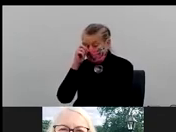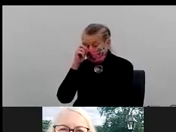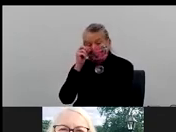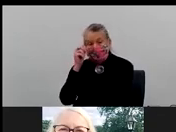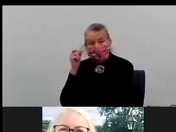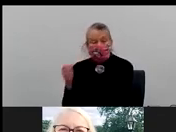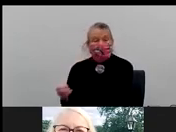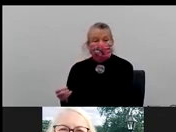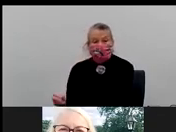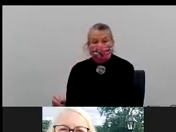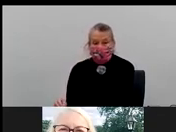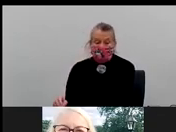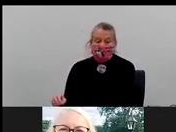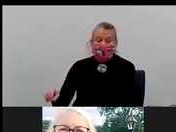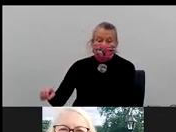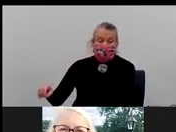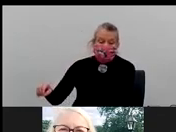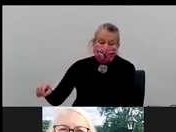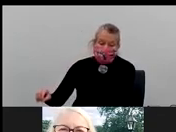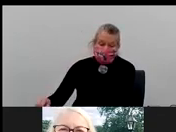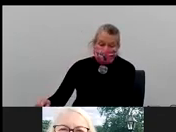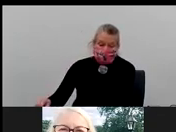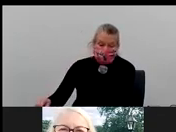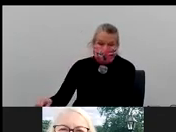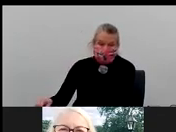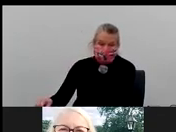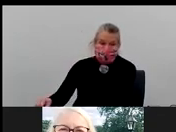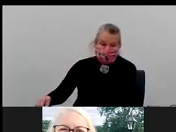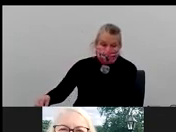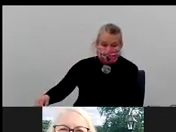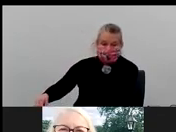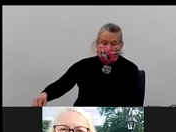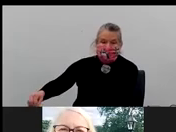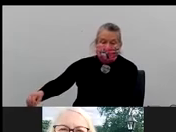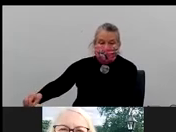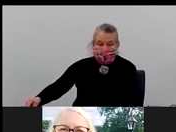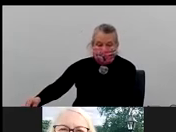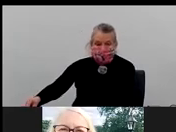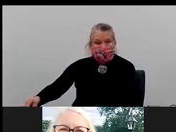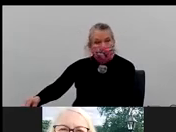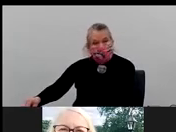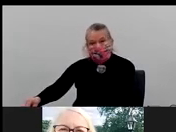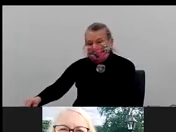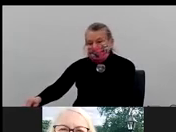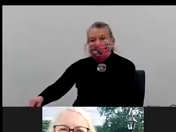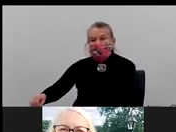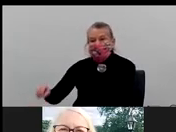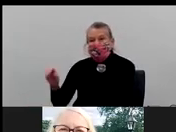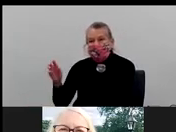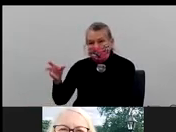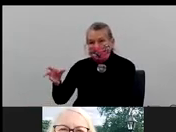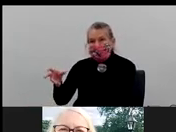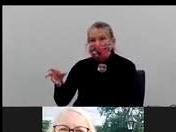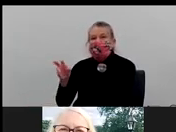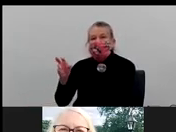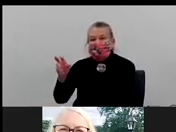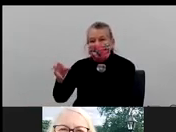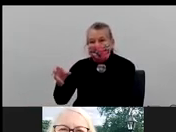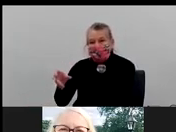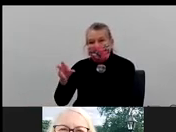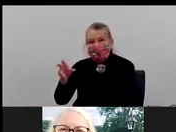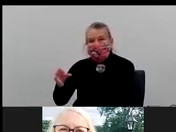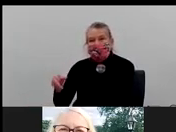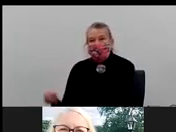of our modeling team, which is part of the RADx, uh, grant that we got that really will be targeting,